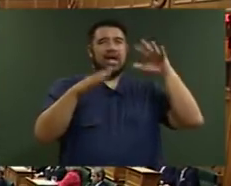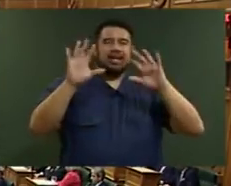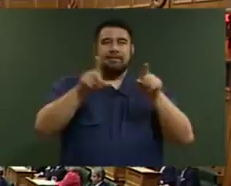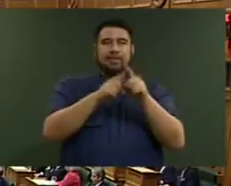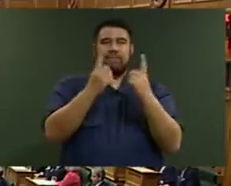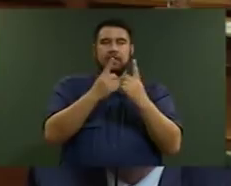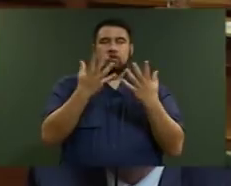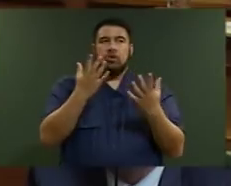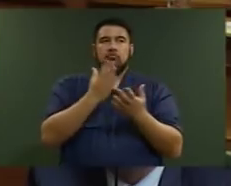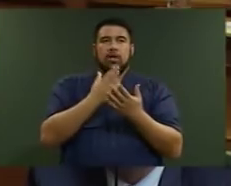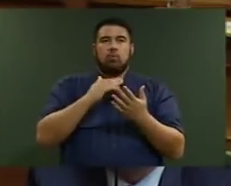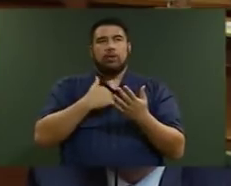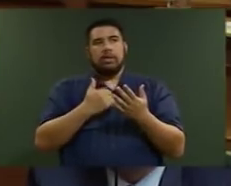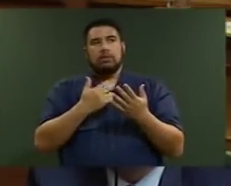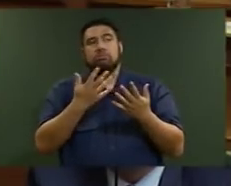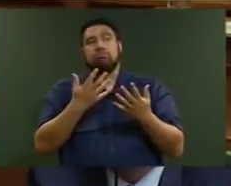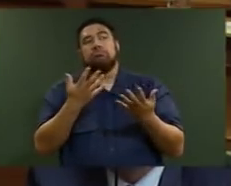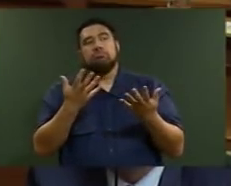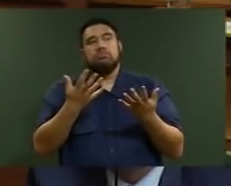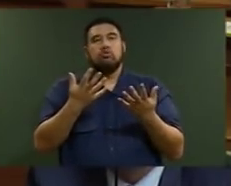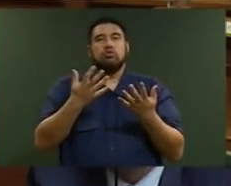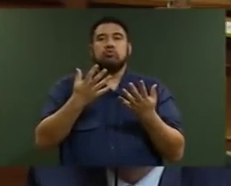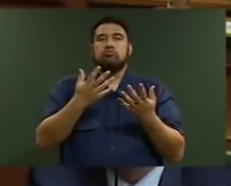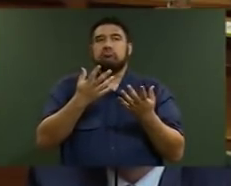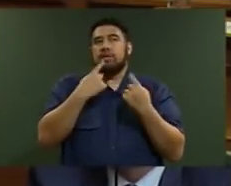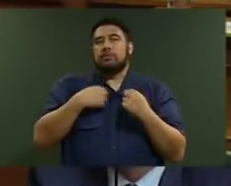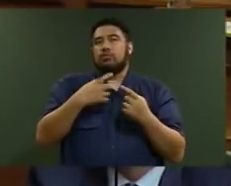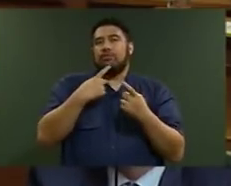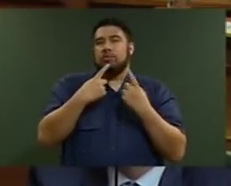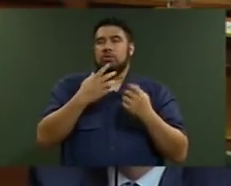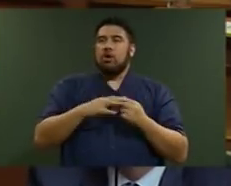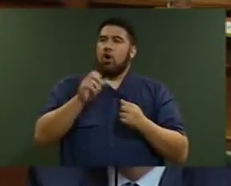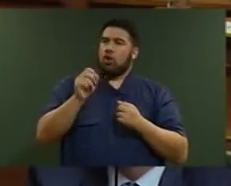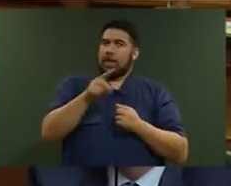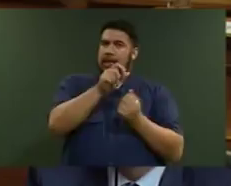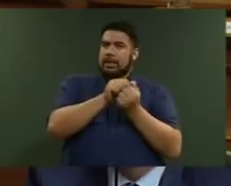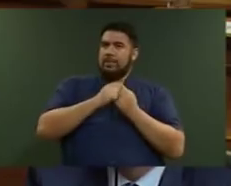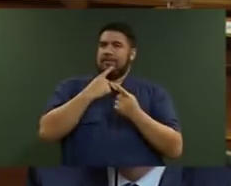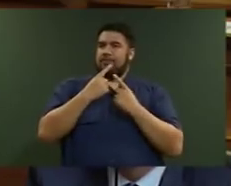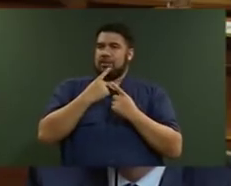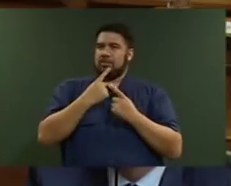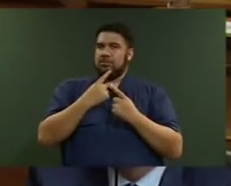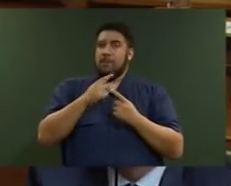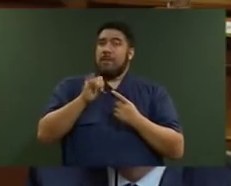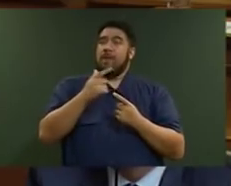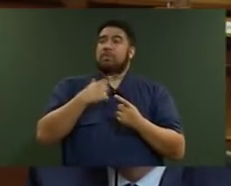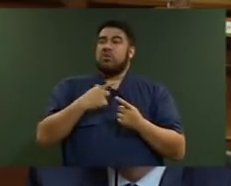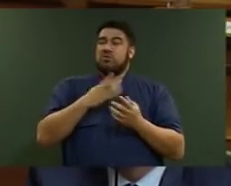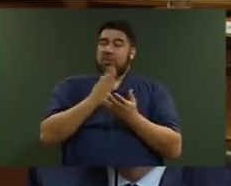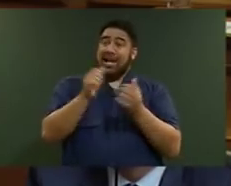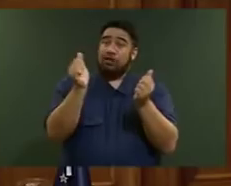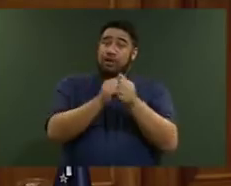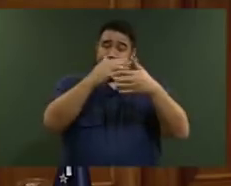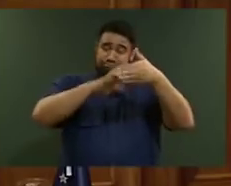Supplementary is the reason that the information isn't being released is that some agreements are nothing more than a few scribbles on the back of an envelope.